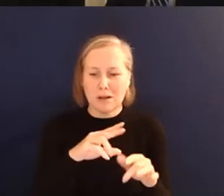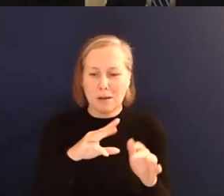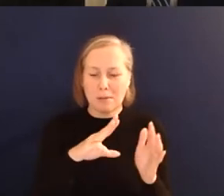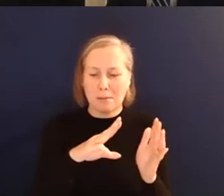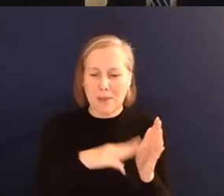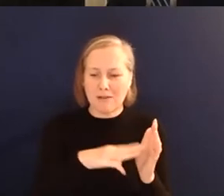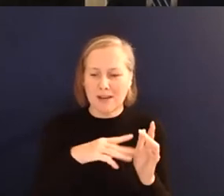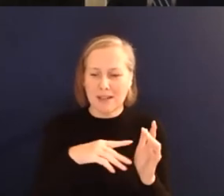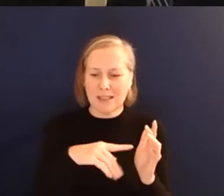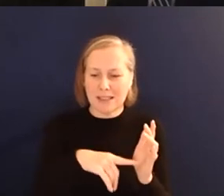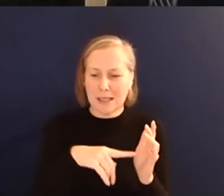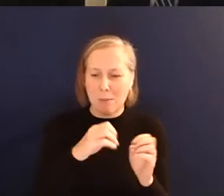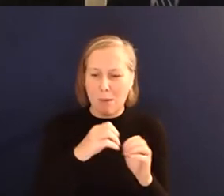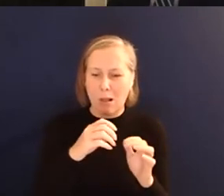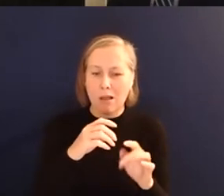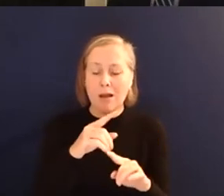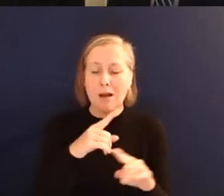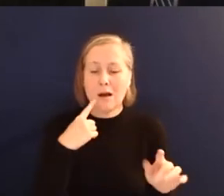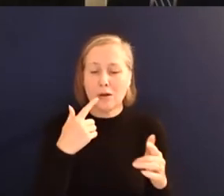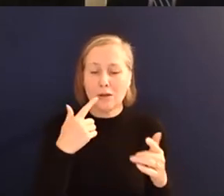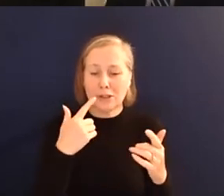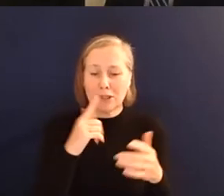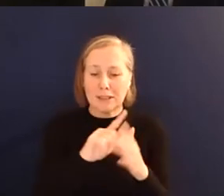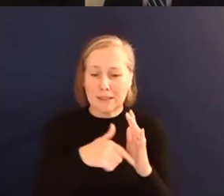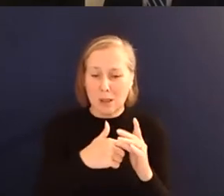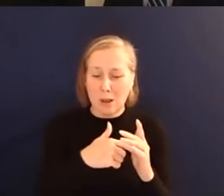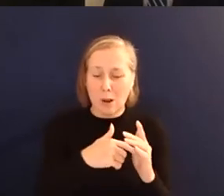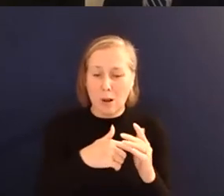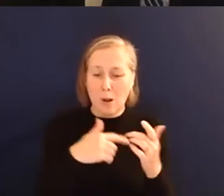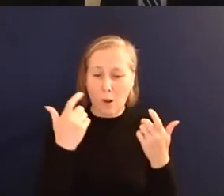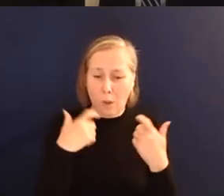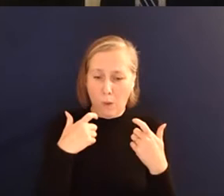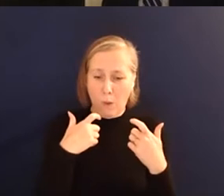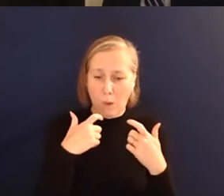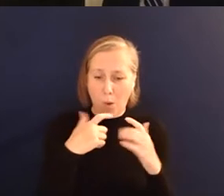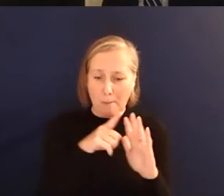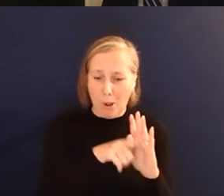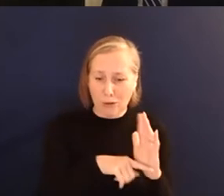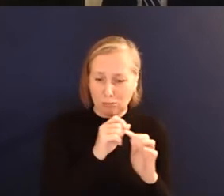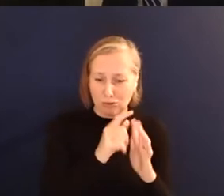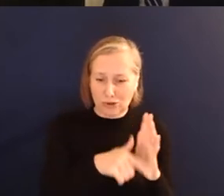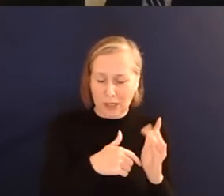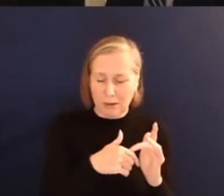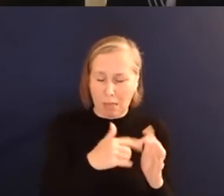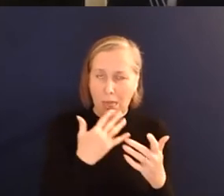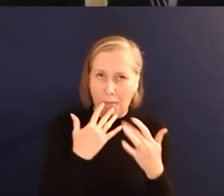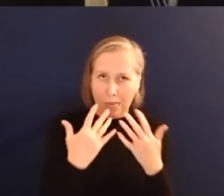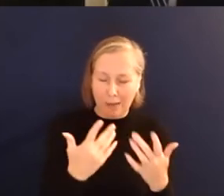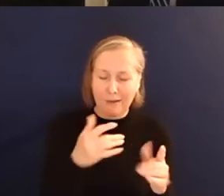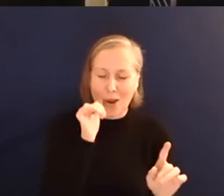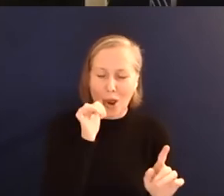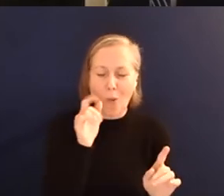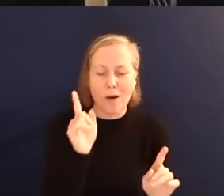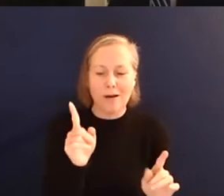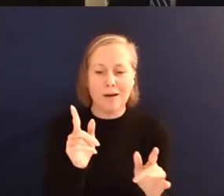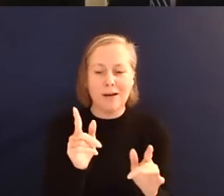Disability Law and Policy Project. It's a little bit of a mouthful, but thank you very much. And to